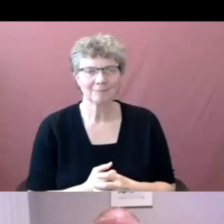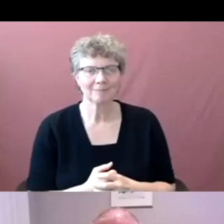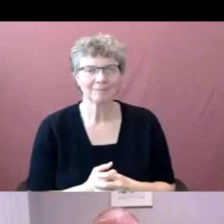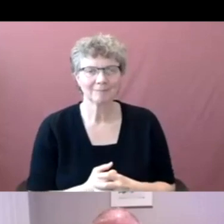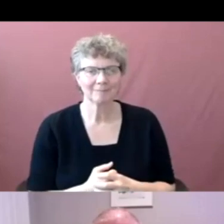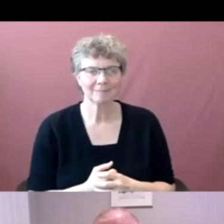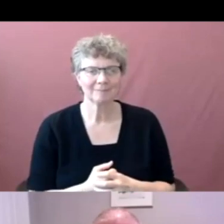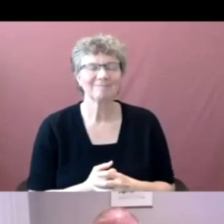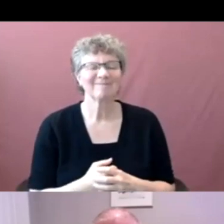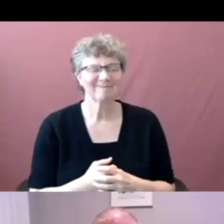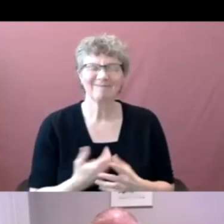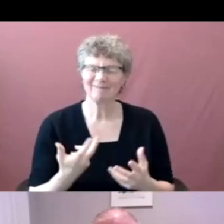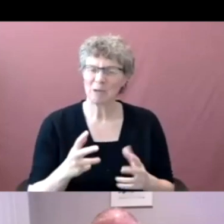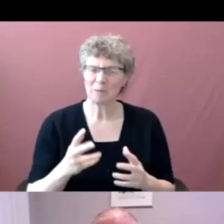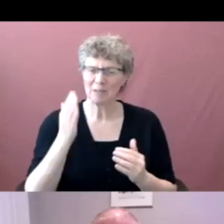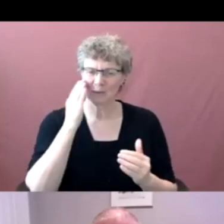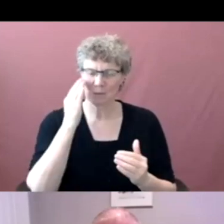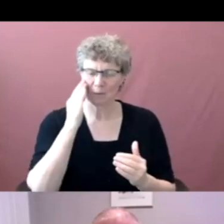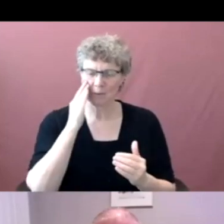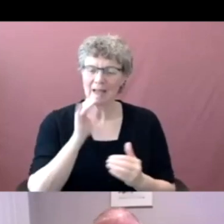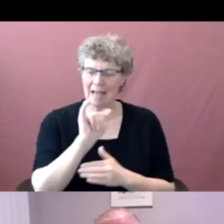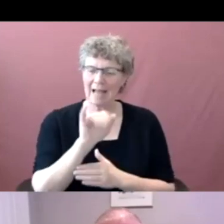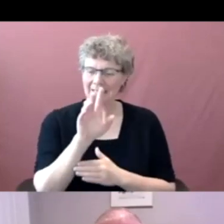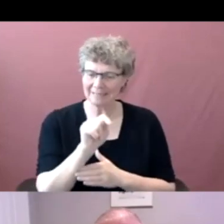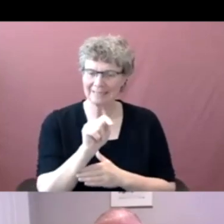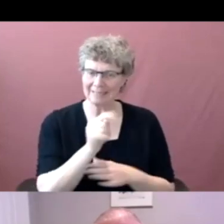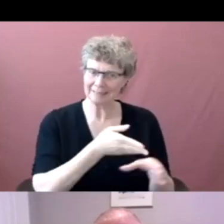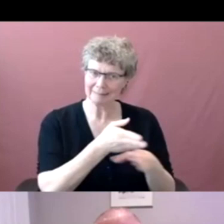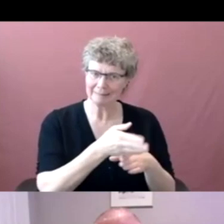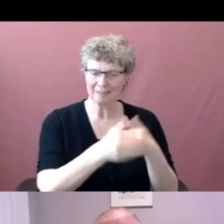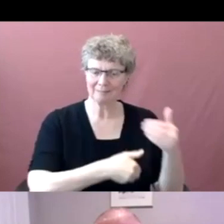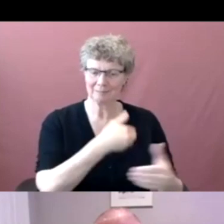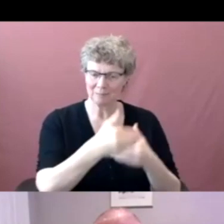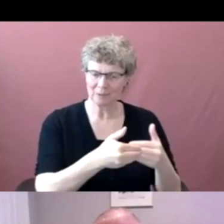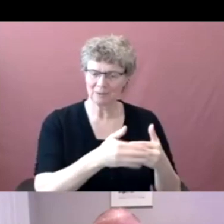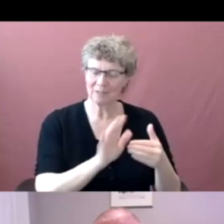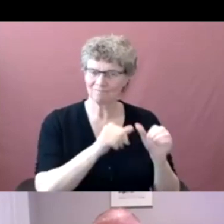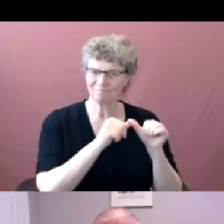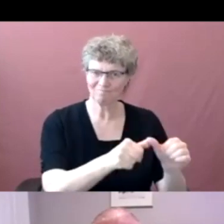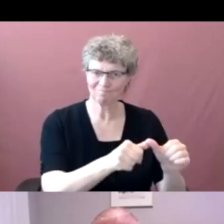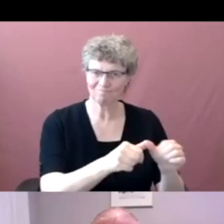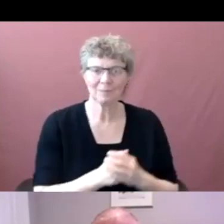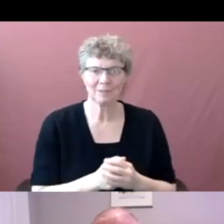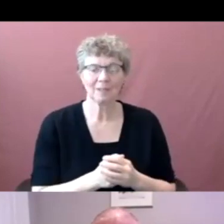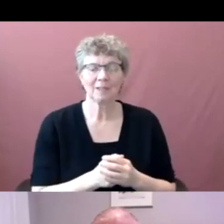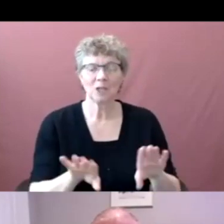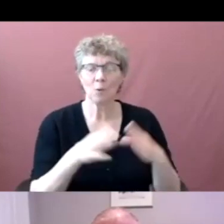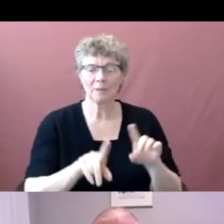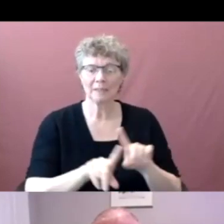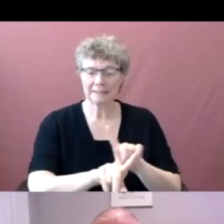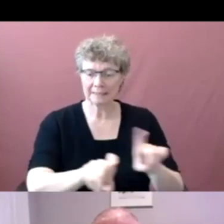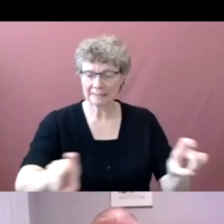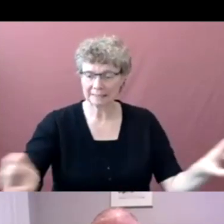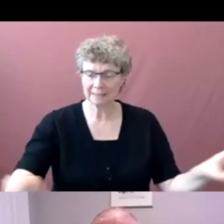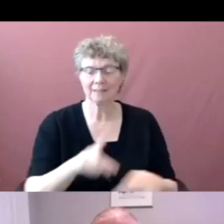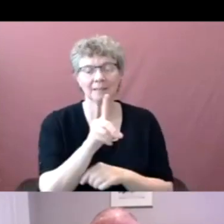the IT stream within set is well underway. The IT discovery phase, which engaged many of you in faculties